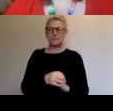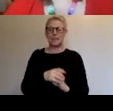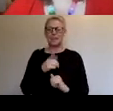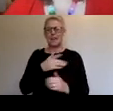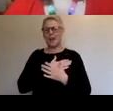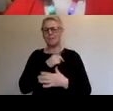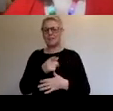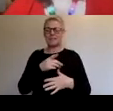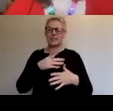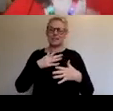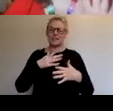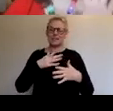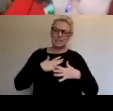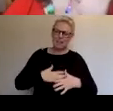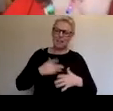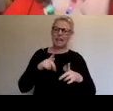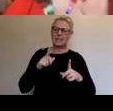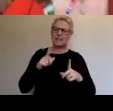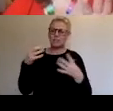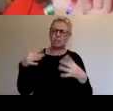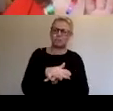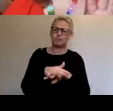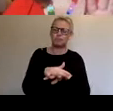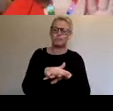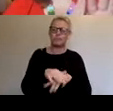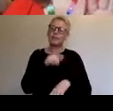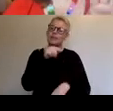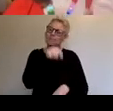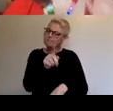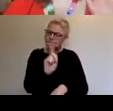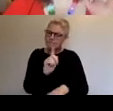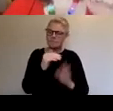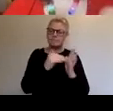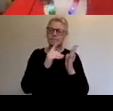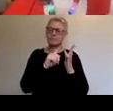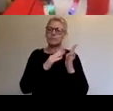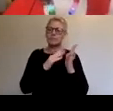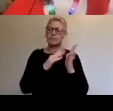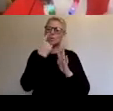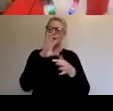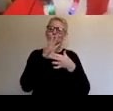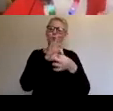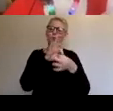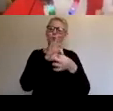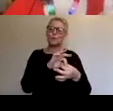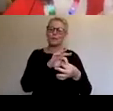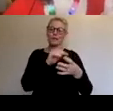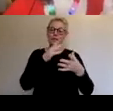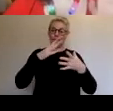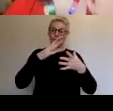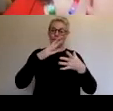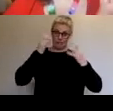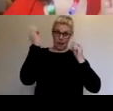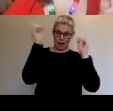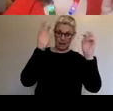hybrid events. So this was a Zoom call that you could join. There was a physical installation of lights